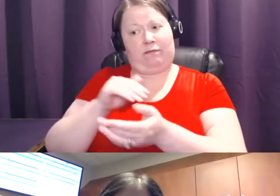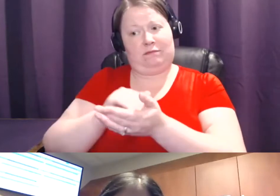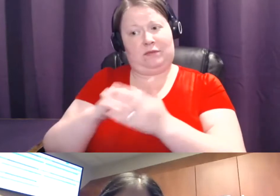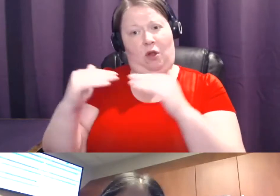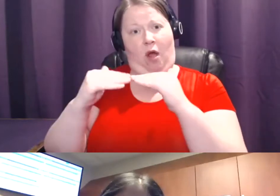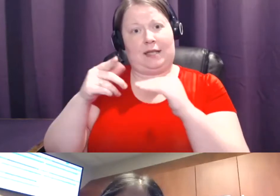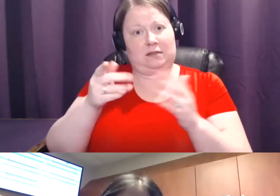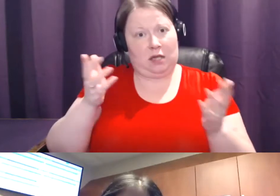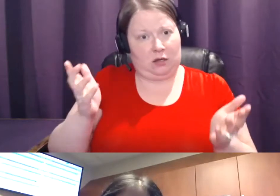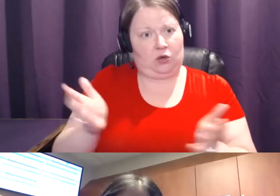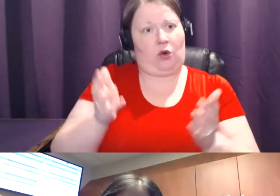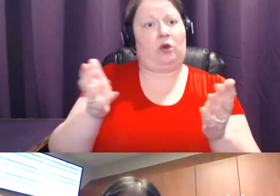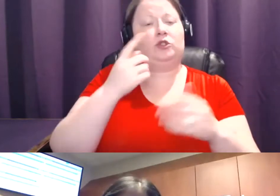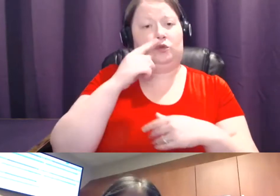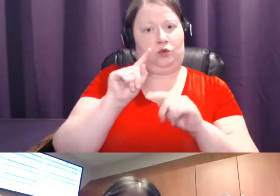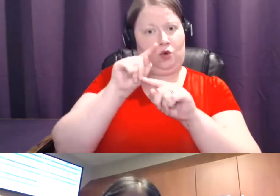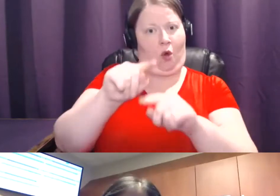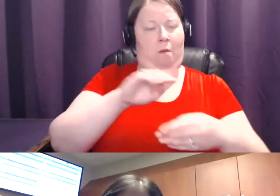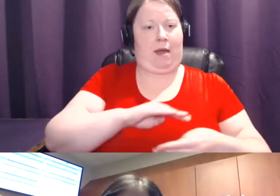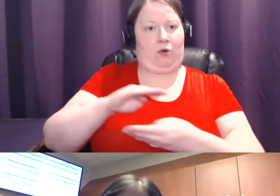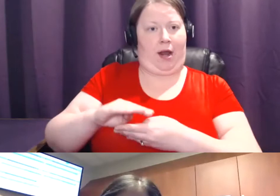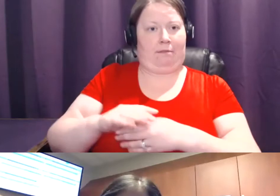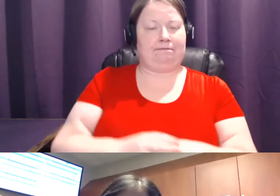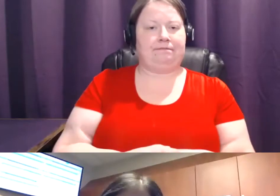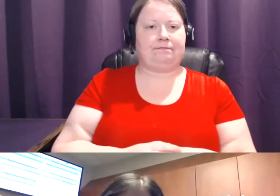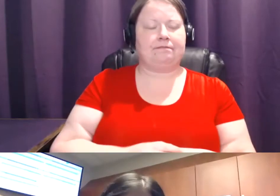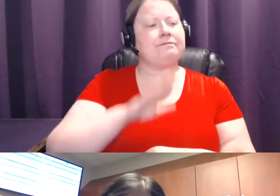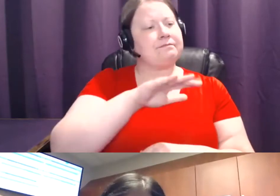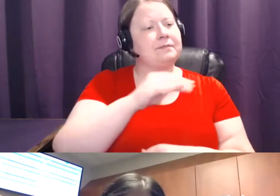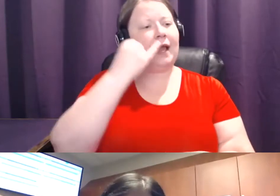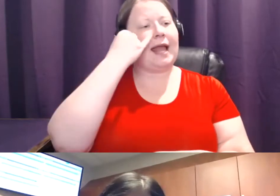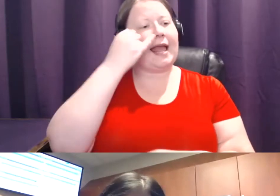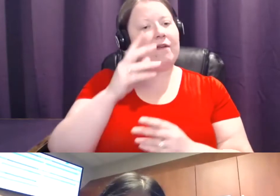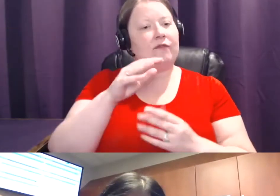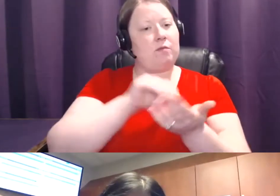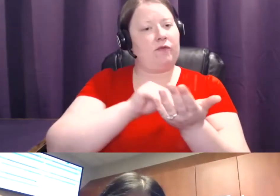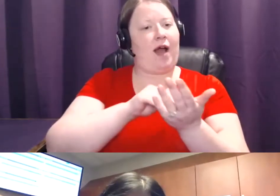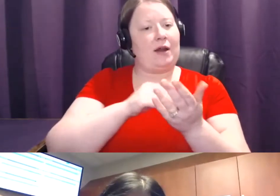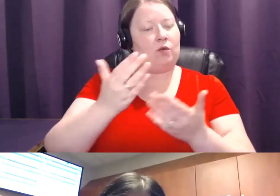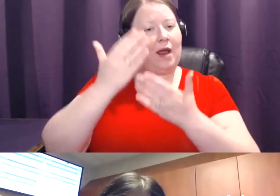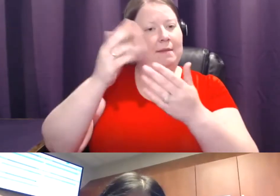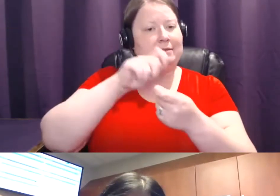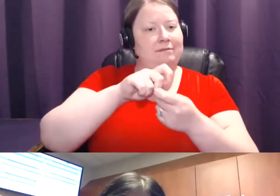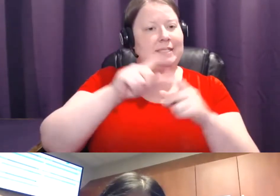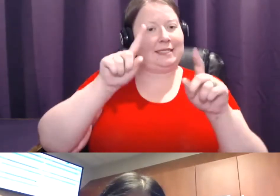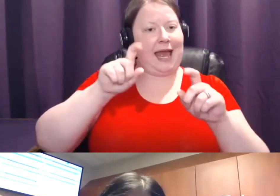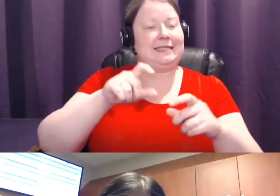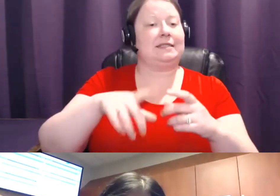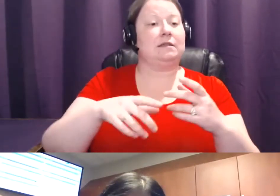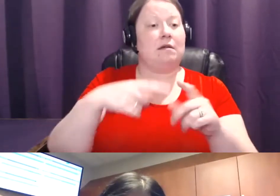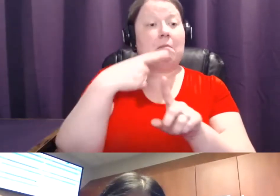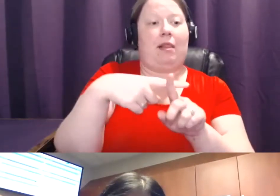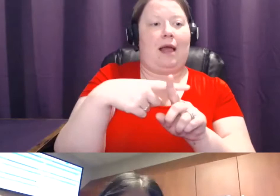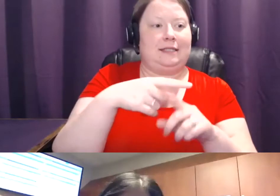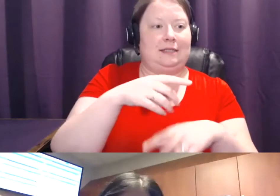Graham, what should a patient do if her provider recommends certain tests in addition to the mammogram, like the ultrasounds or the MRI, but